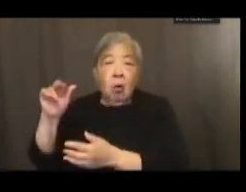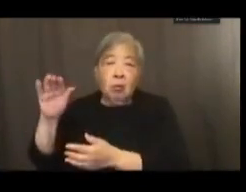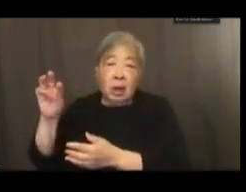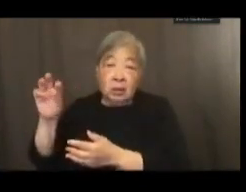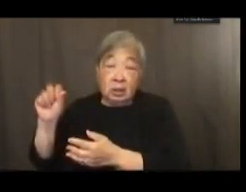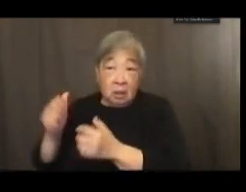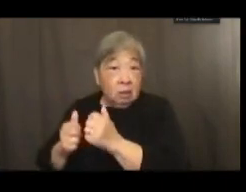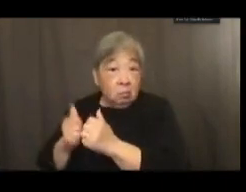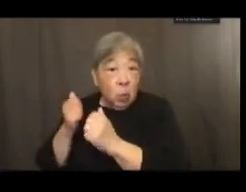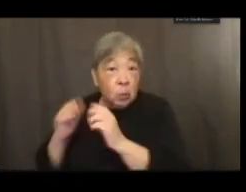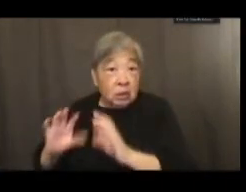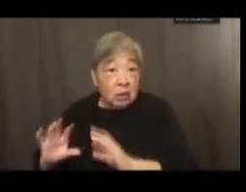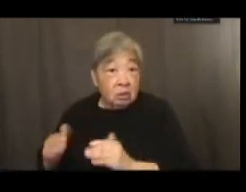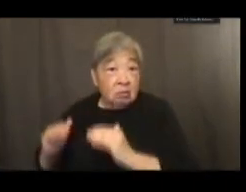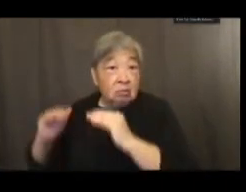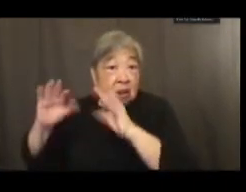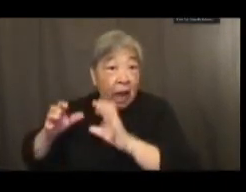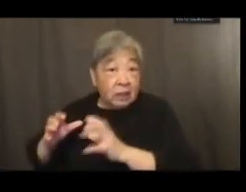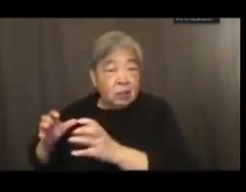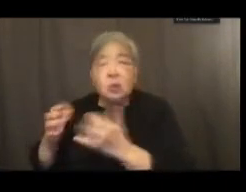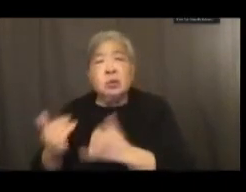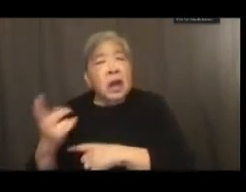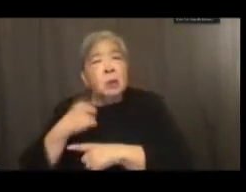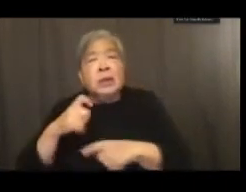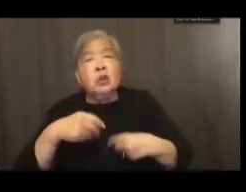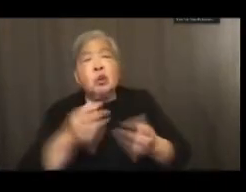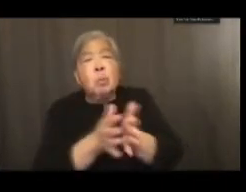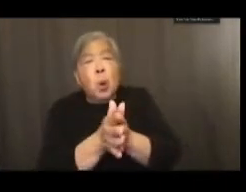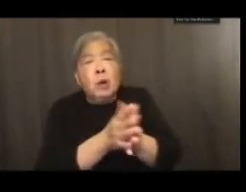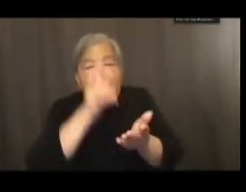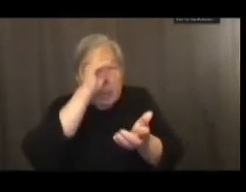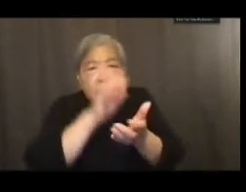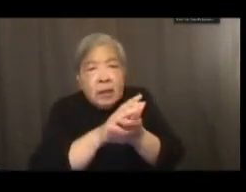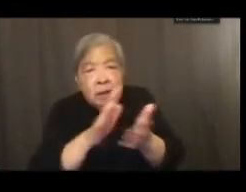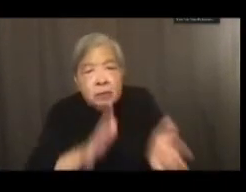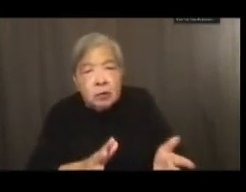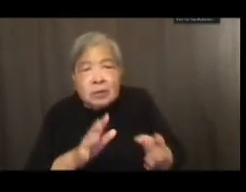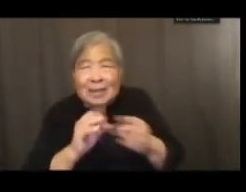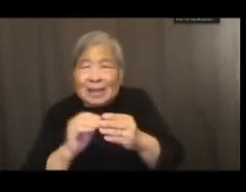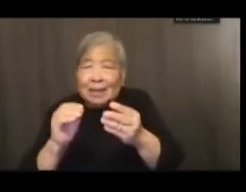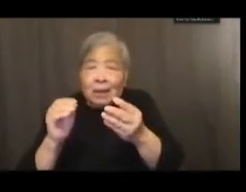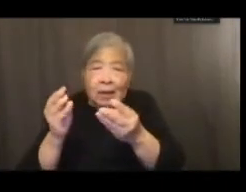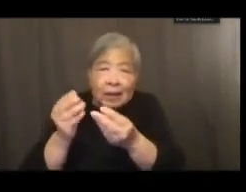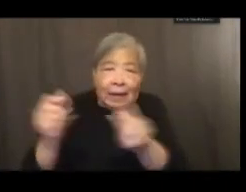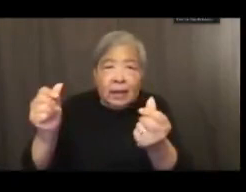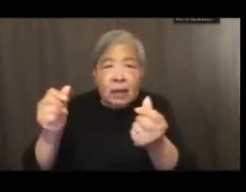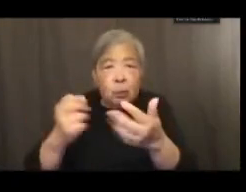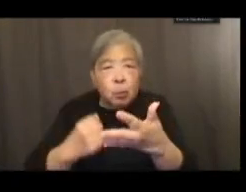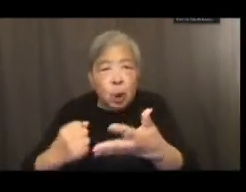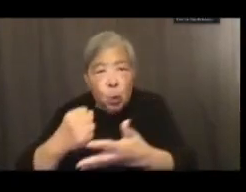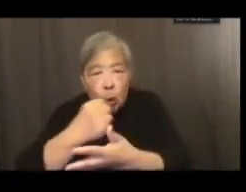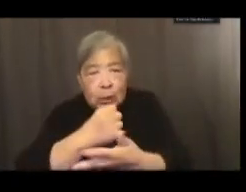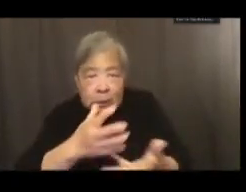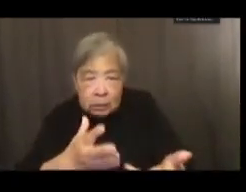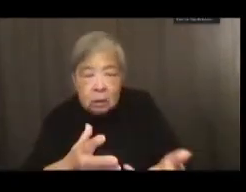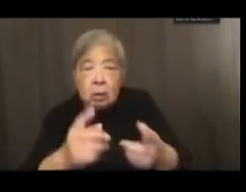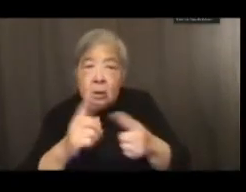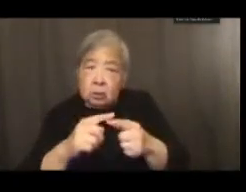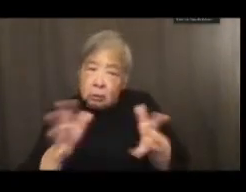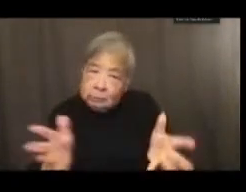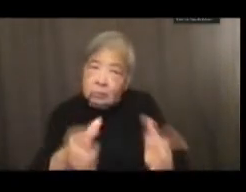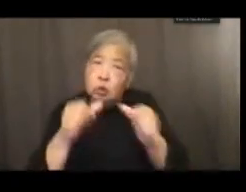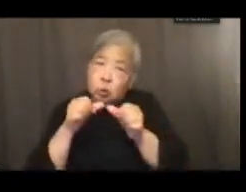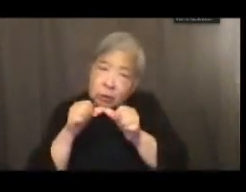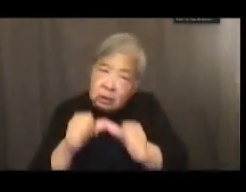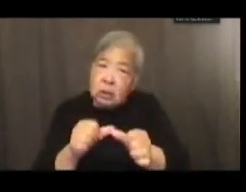Today, we need to motivate believers in Turner and healing priorities to continue the struggle. But we also